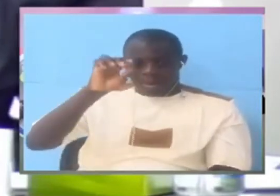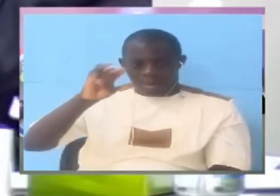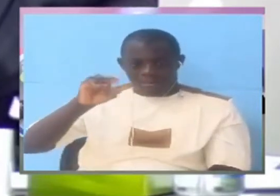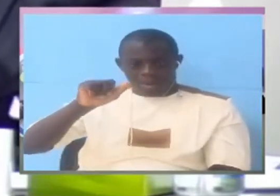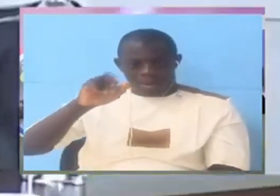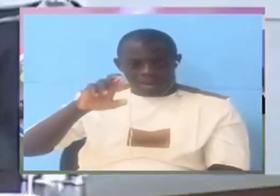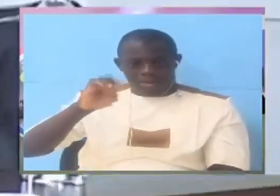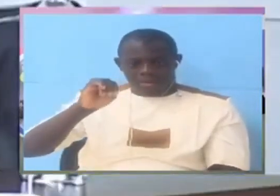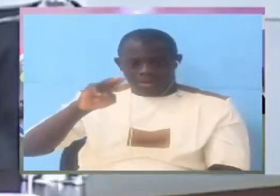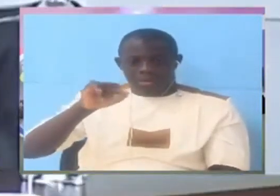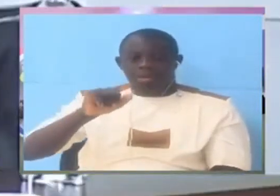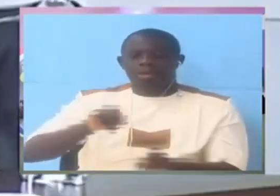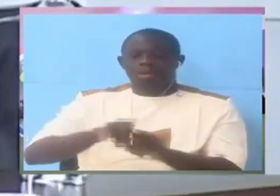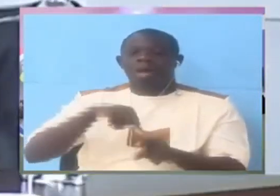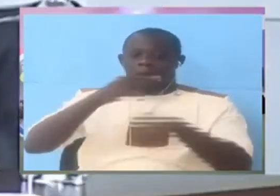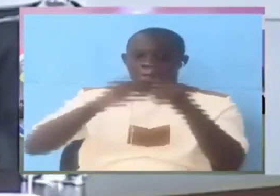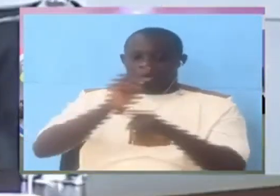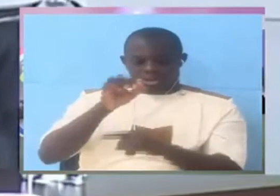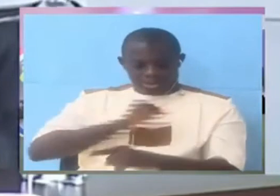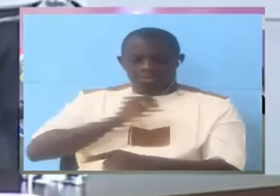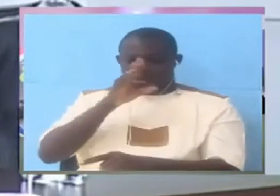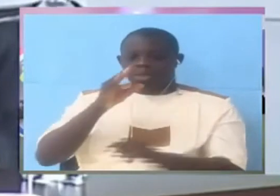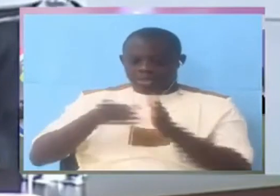According to him he was director of operations.